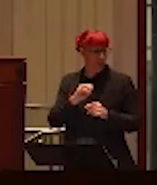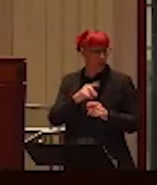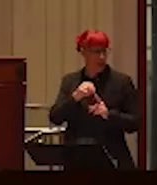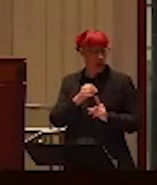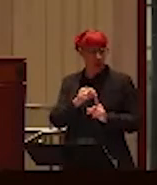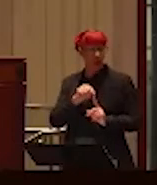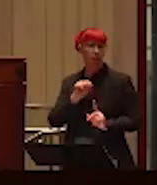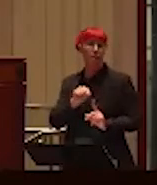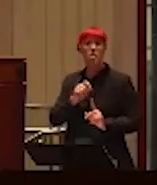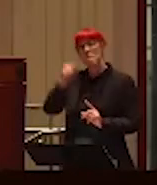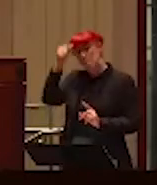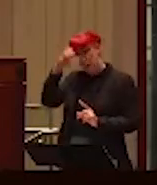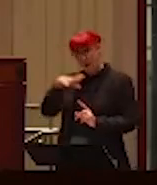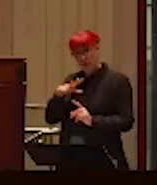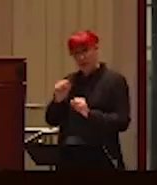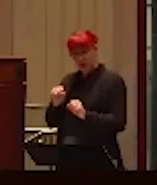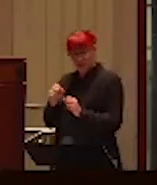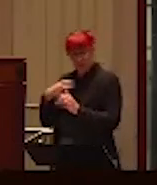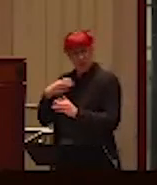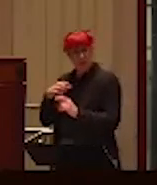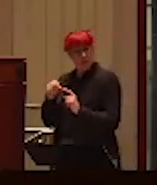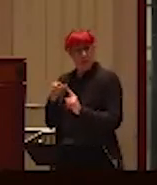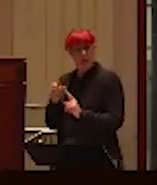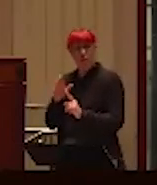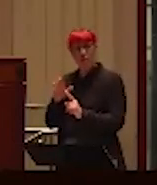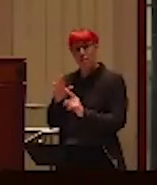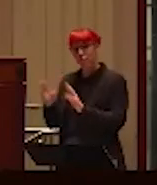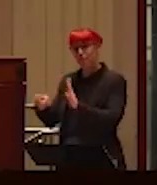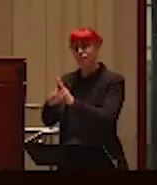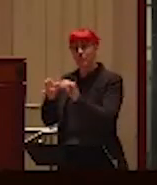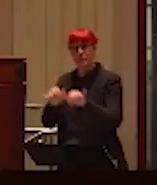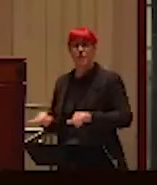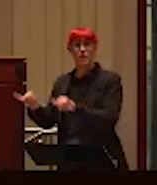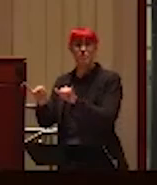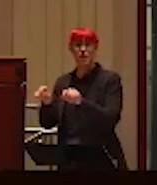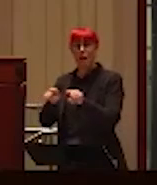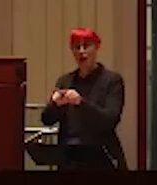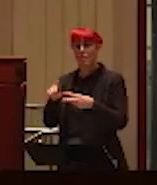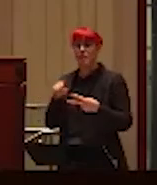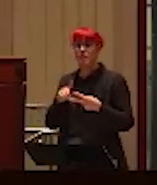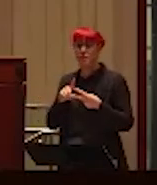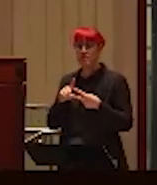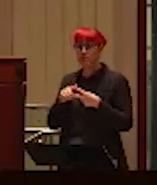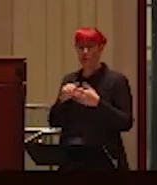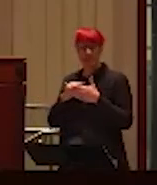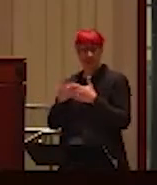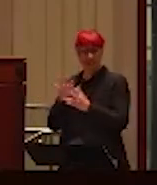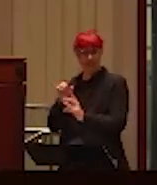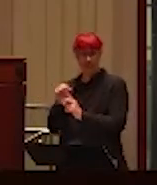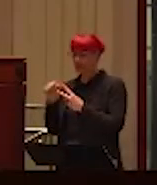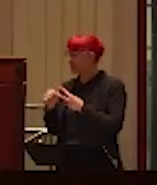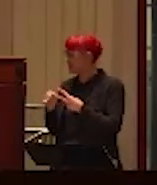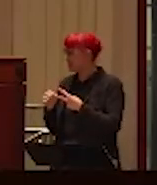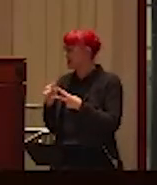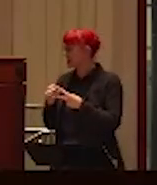But men can also justifiably complain about being stereotyped as one of two things. And studies have actually been done out of it, of how